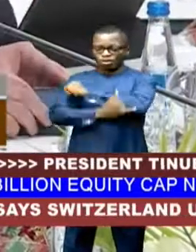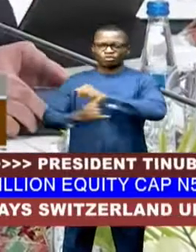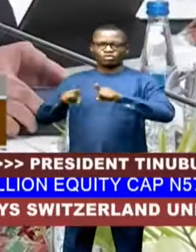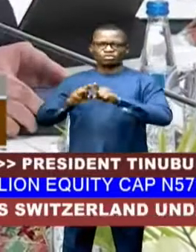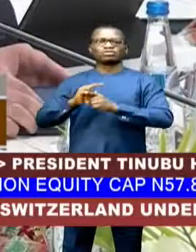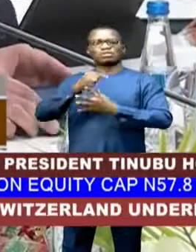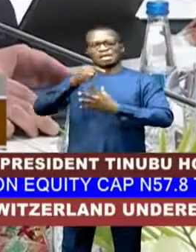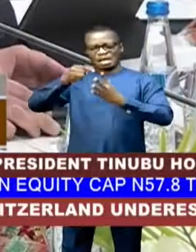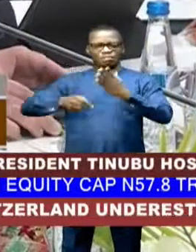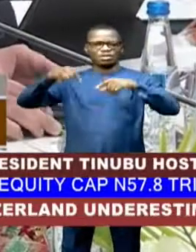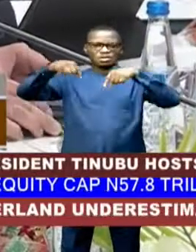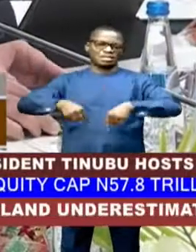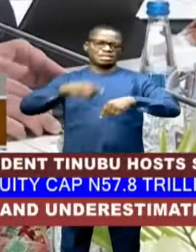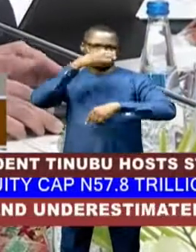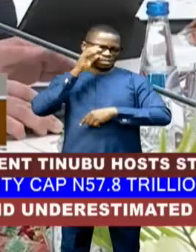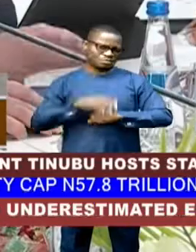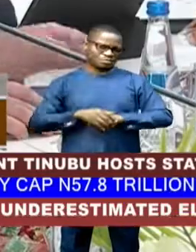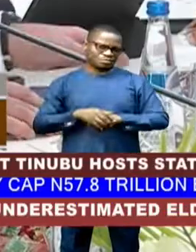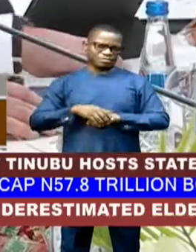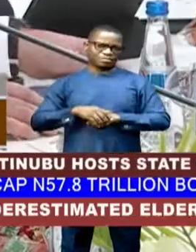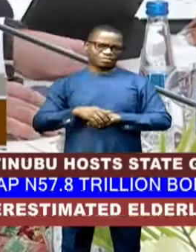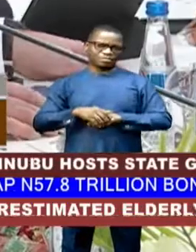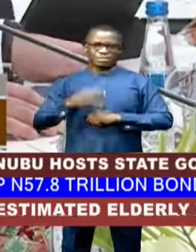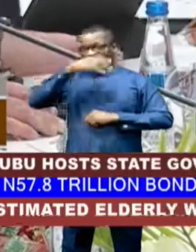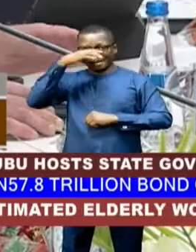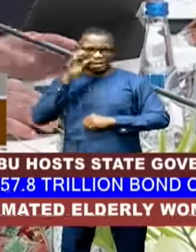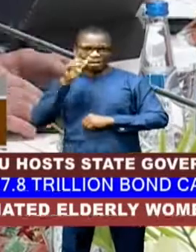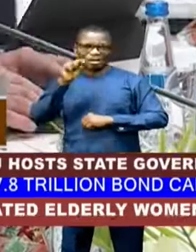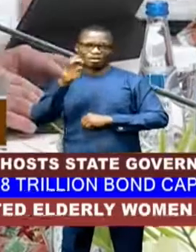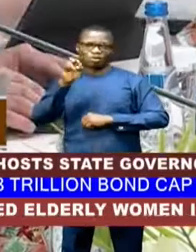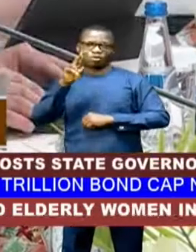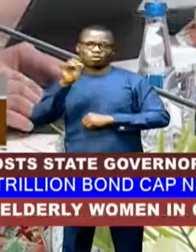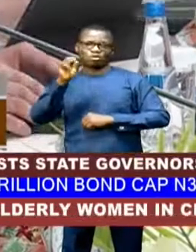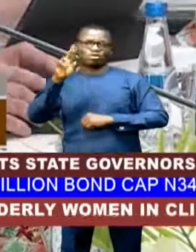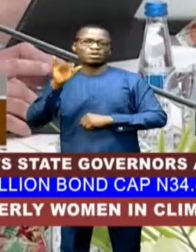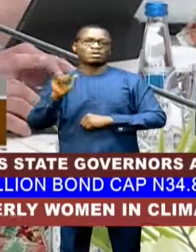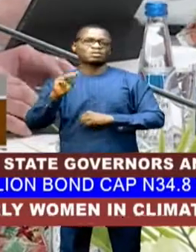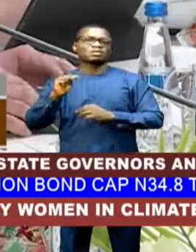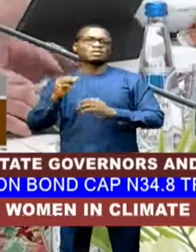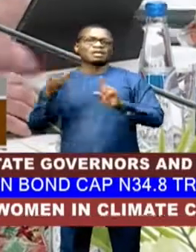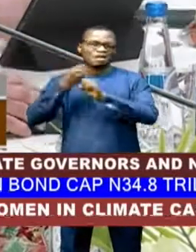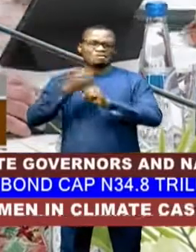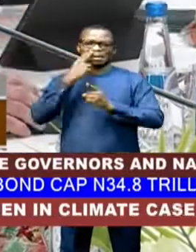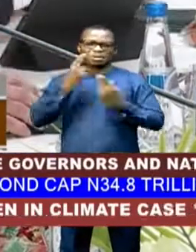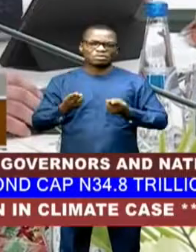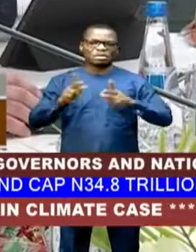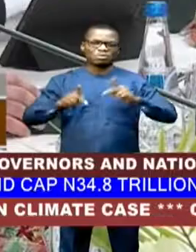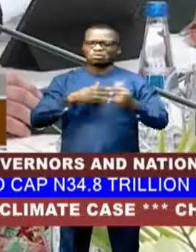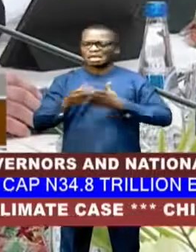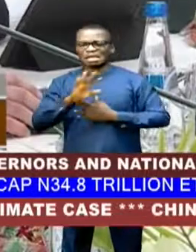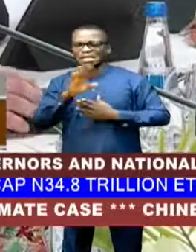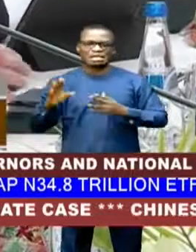horrific crime. Terrorism and its international component affect innocent people, regardless of their nationality,